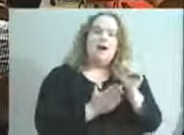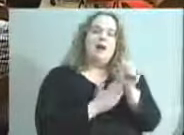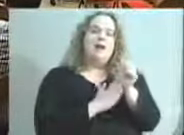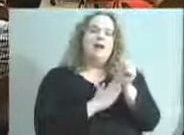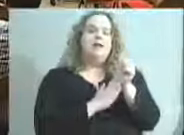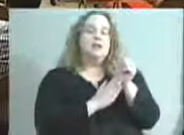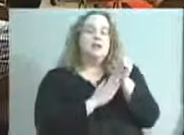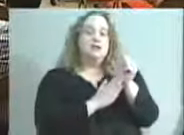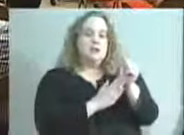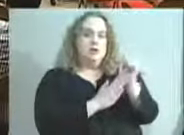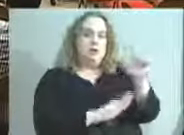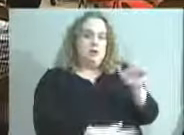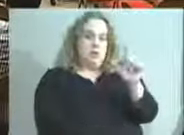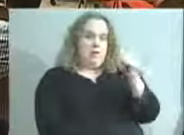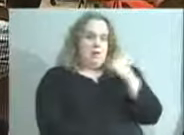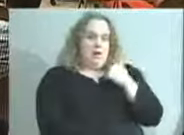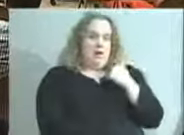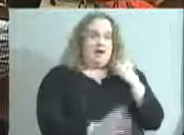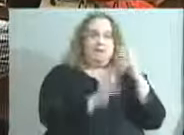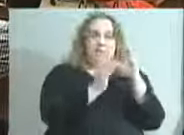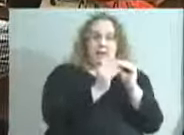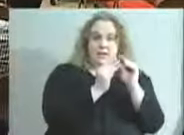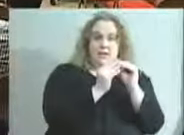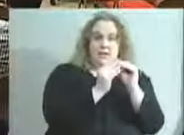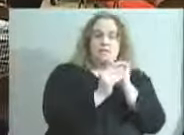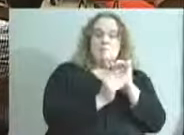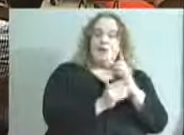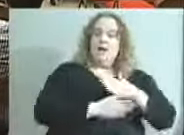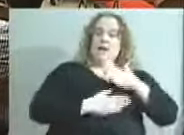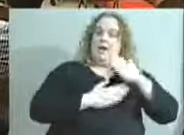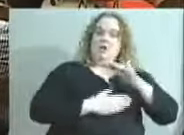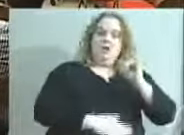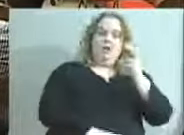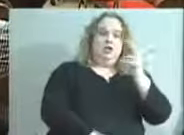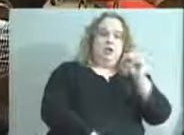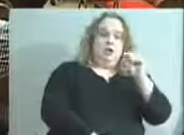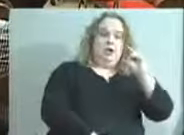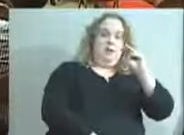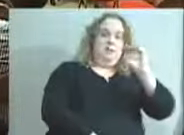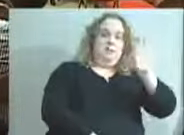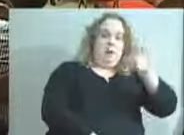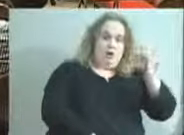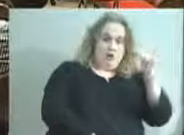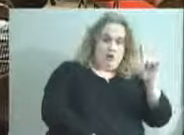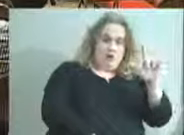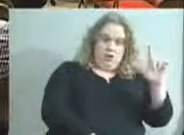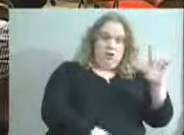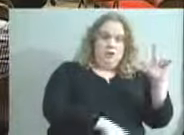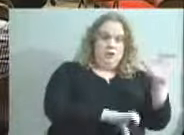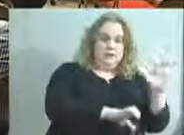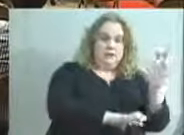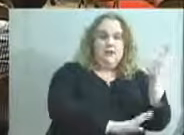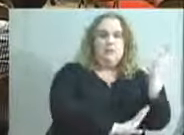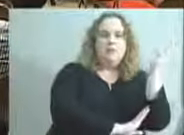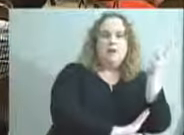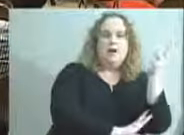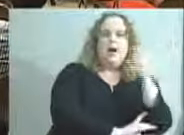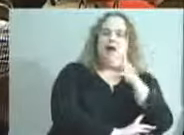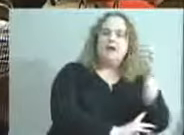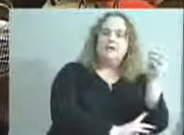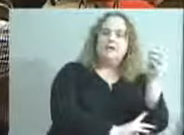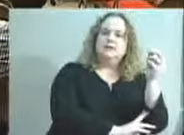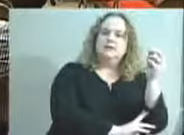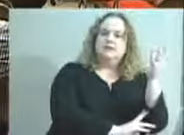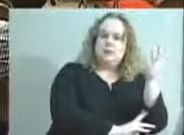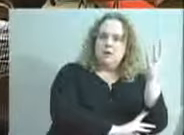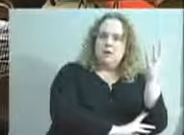summit, and I am happy to report that Dr. John Marshall did a presentation, and of course the presentation had to be,